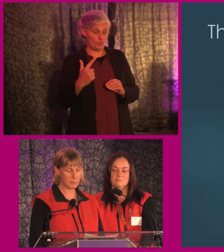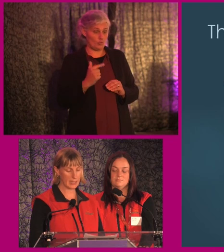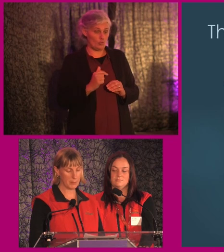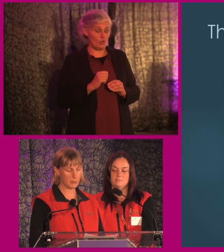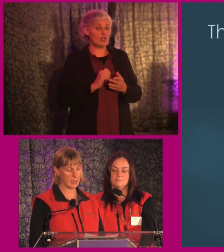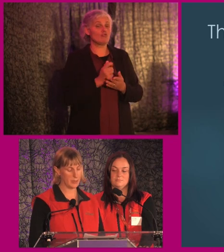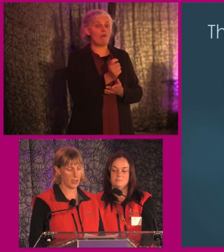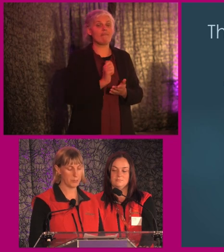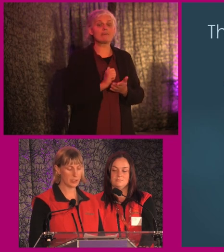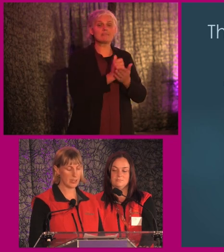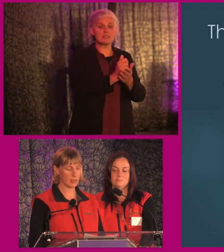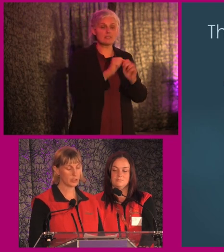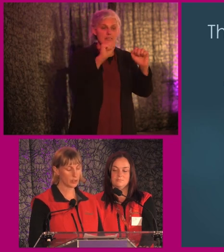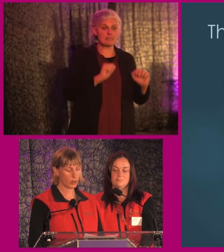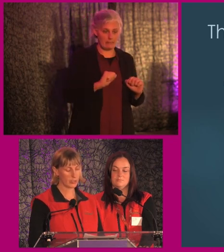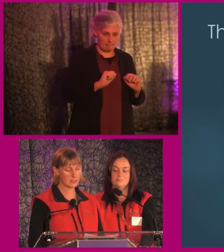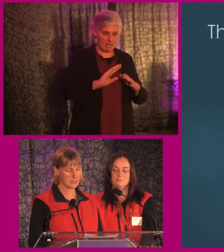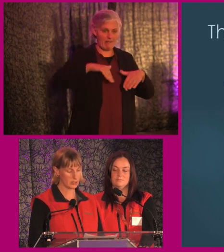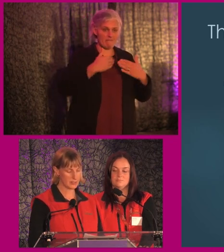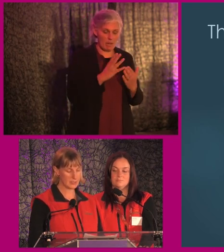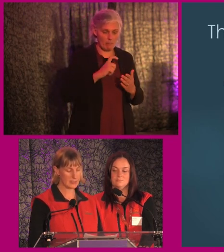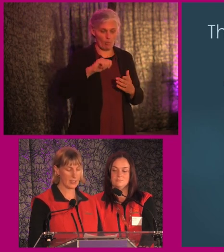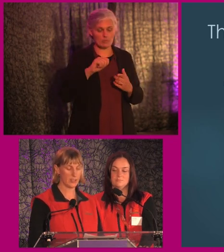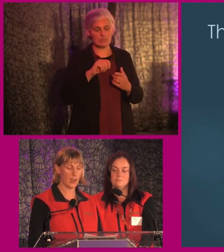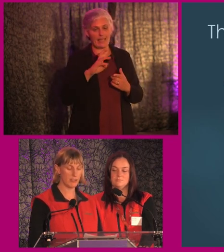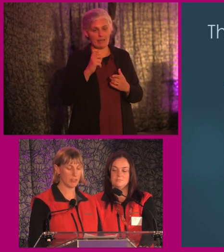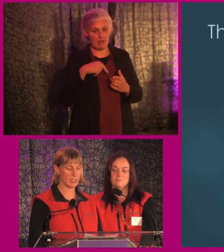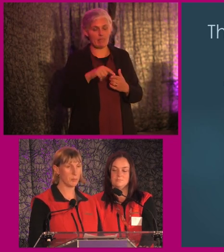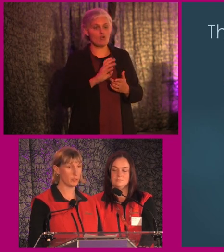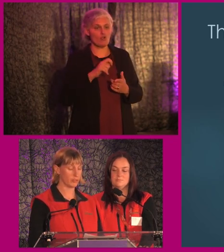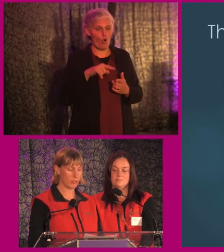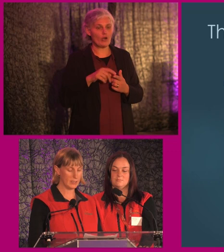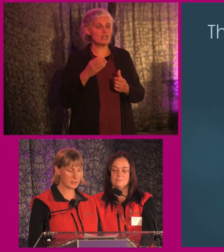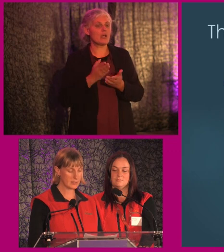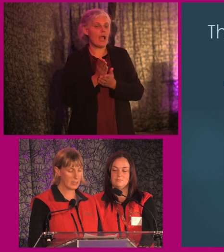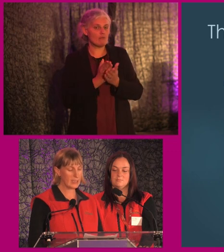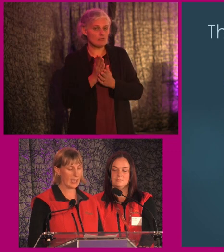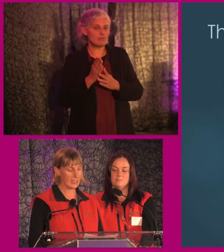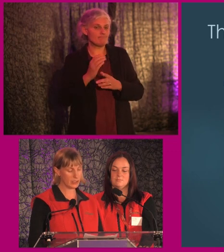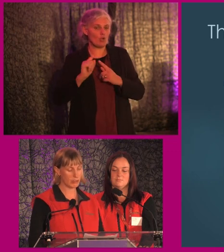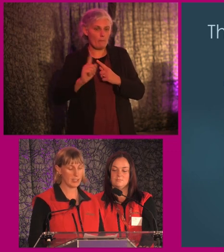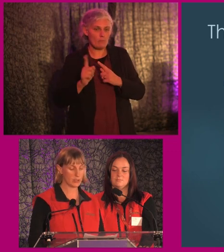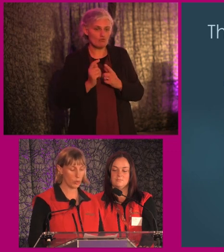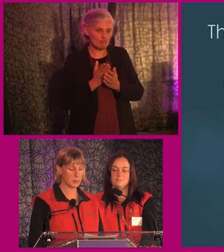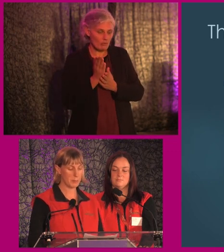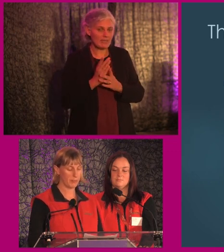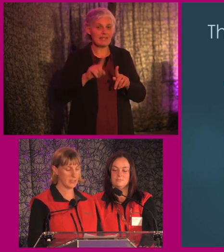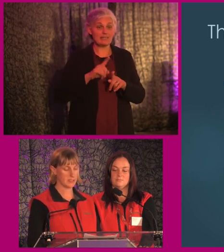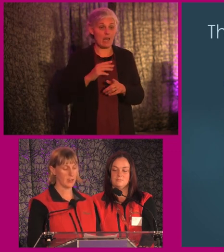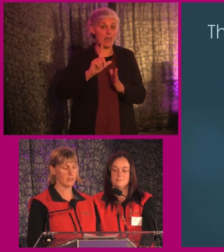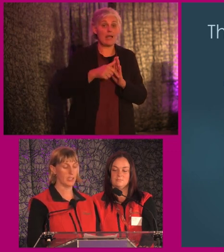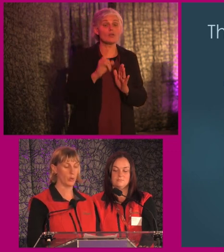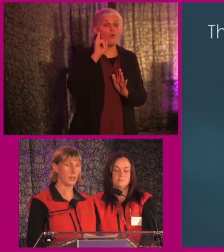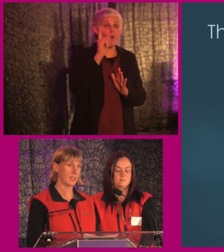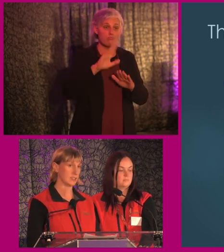scheme became available on Bus Aaron, Cork city services and on Irish rail commuter trains and later it is hoped to be provided